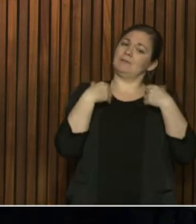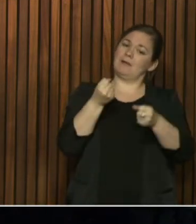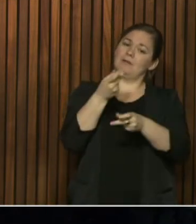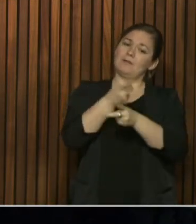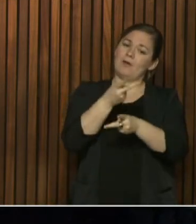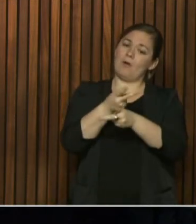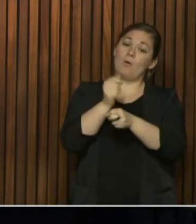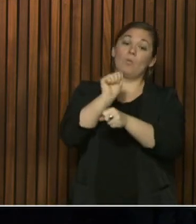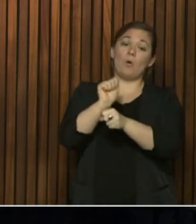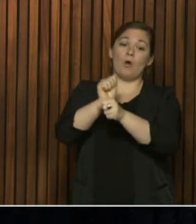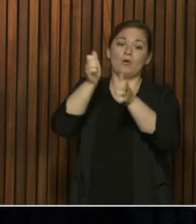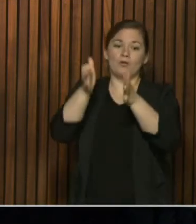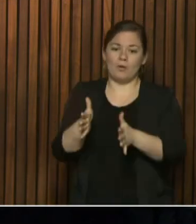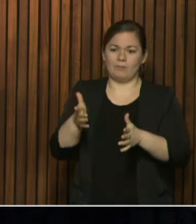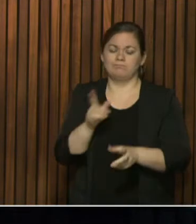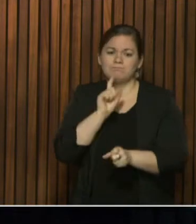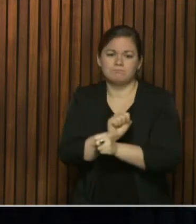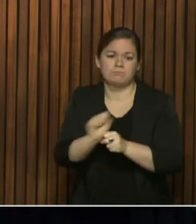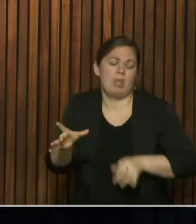with COVID-19?